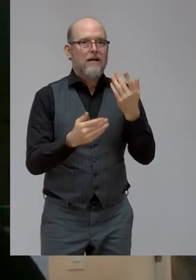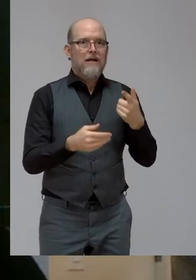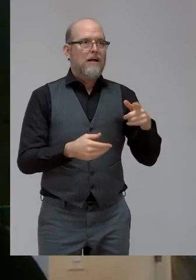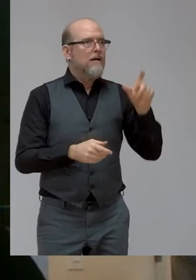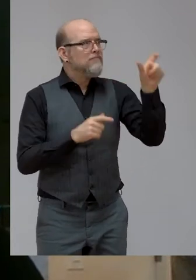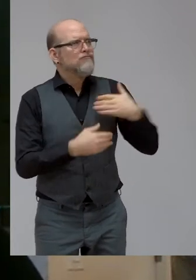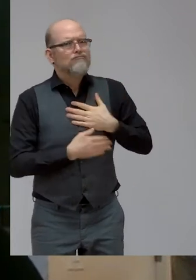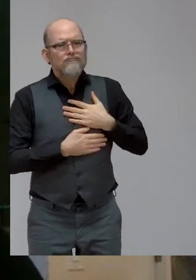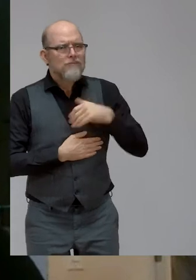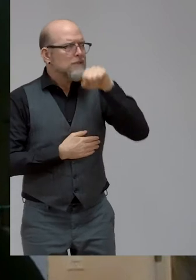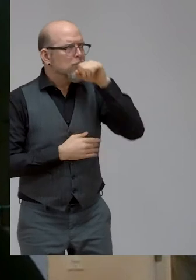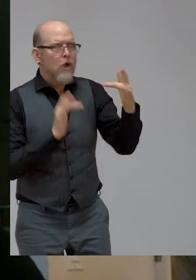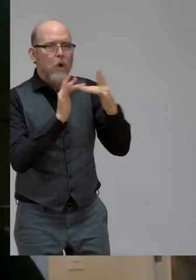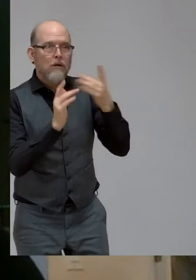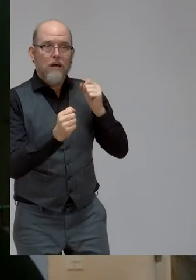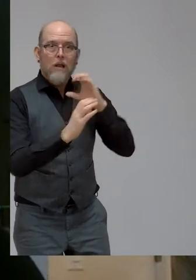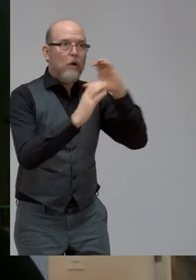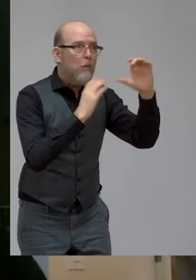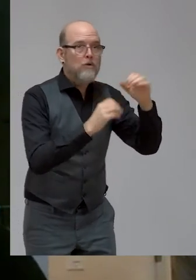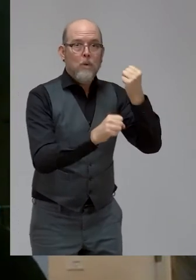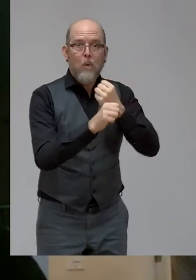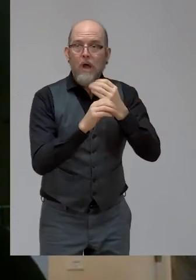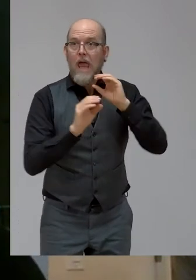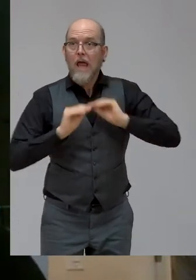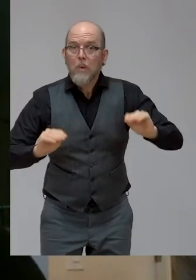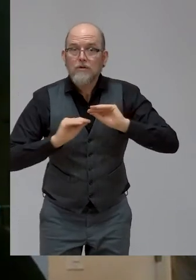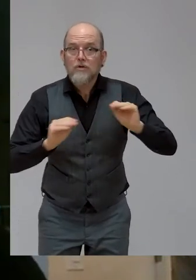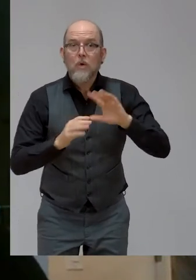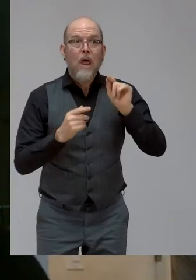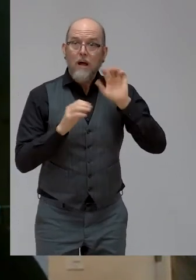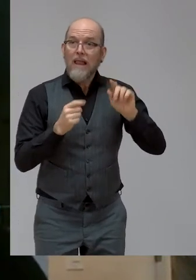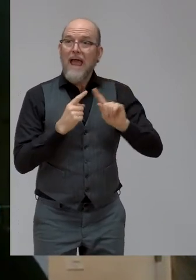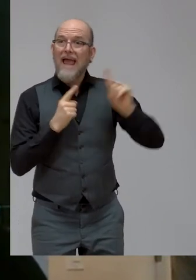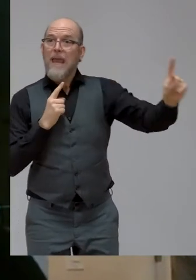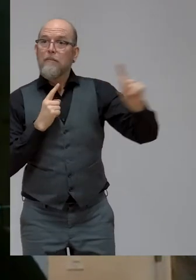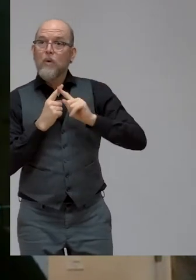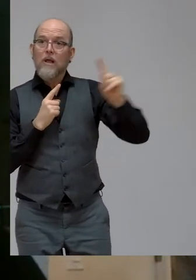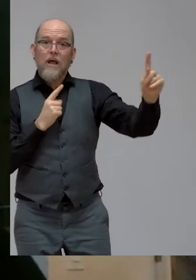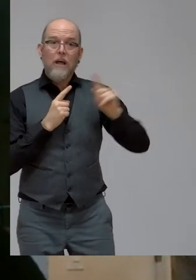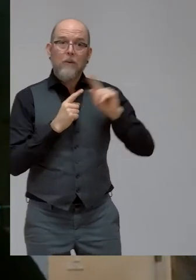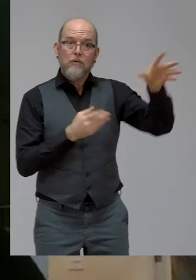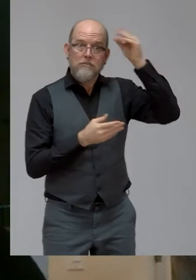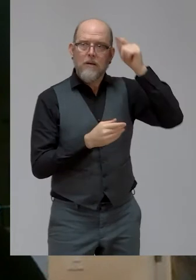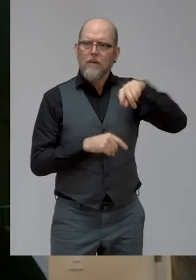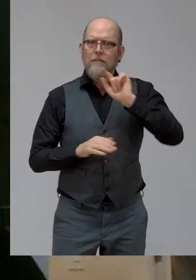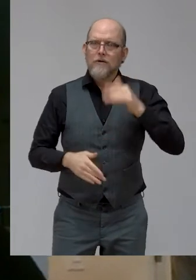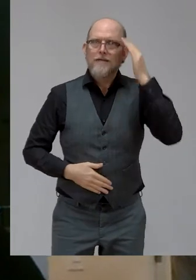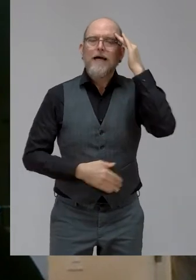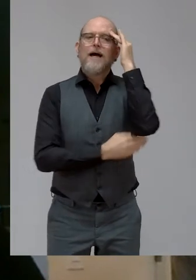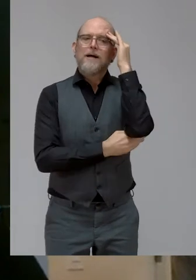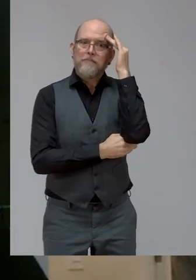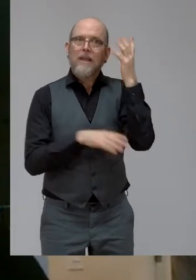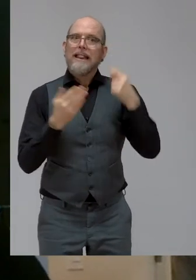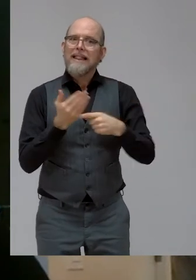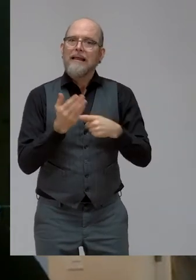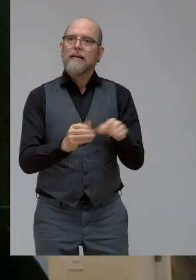work and education from remote locations, we must also remain concerned by the fact that